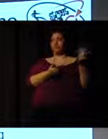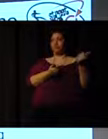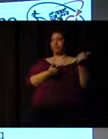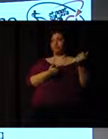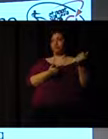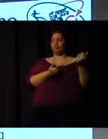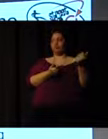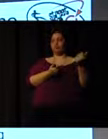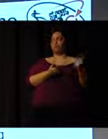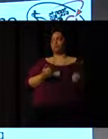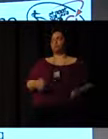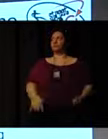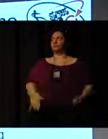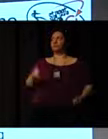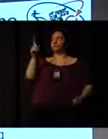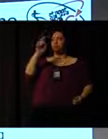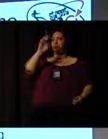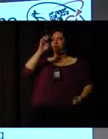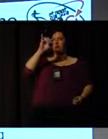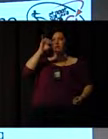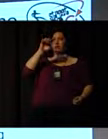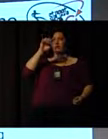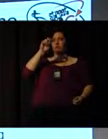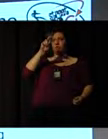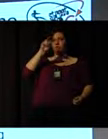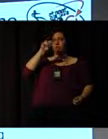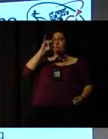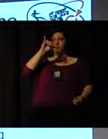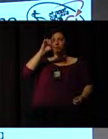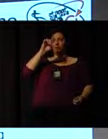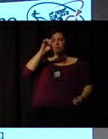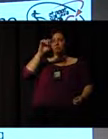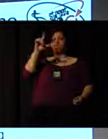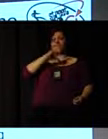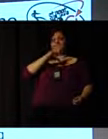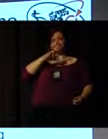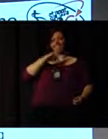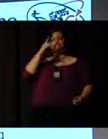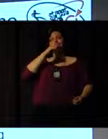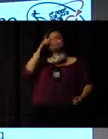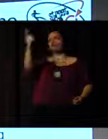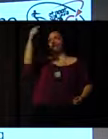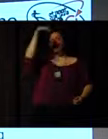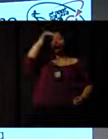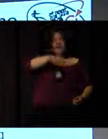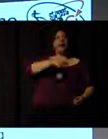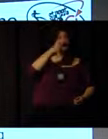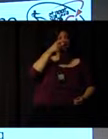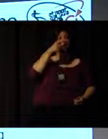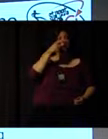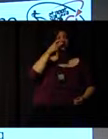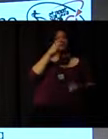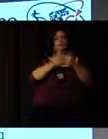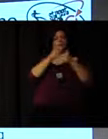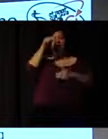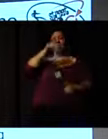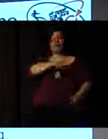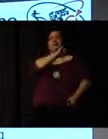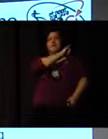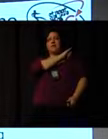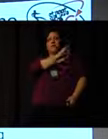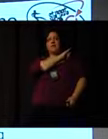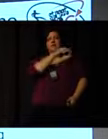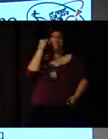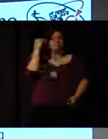of Rio de Janeiro in 2016 as a real life changing experience for those young people.